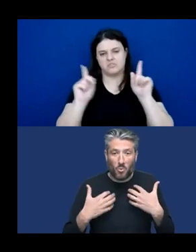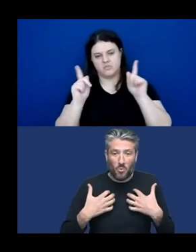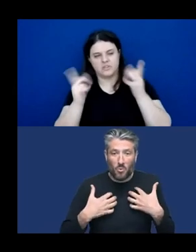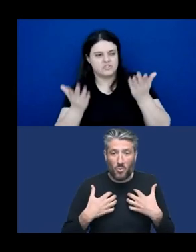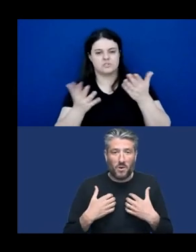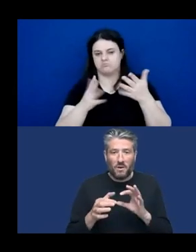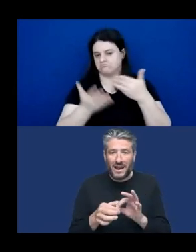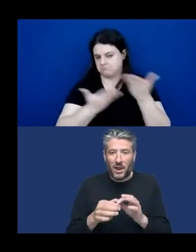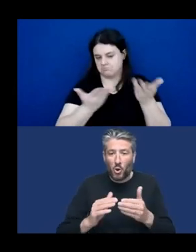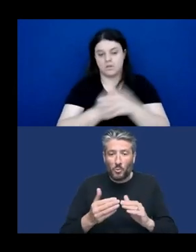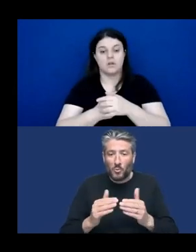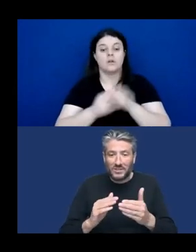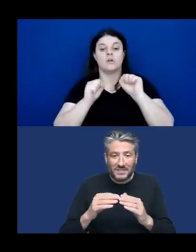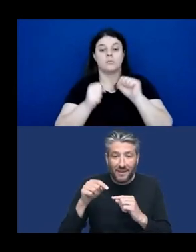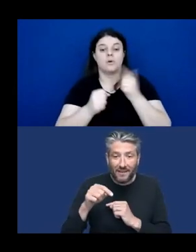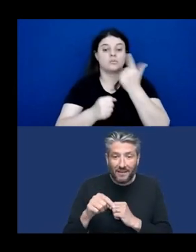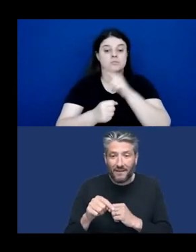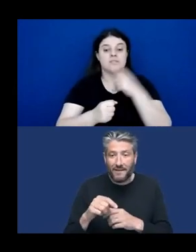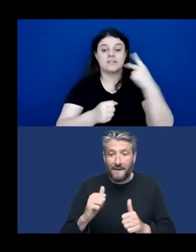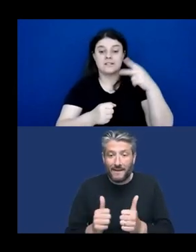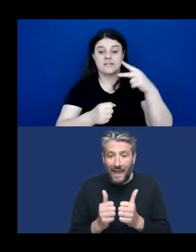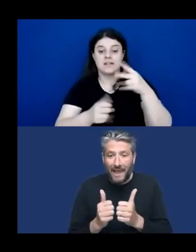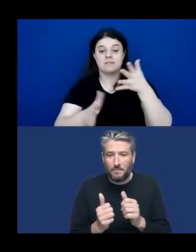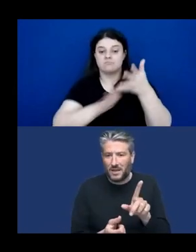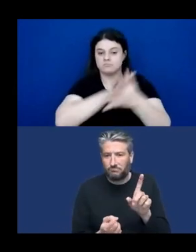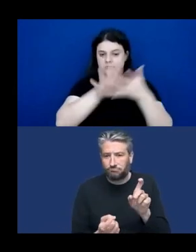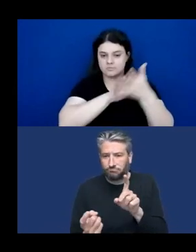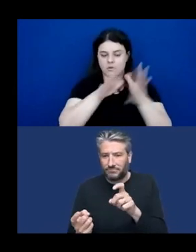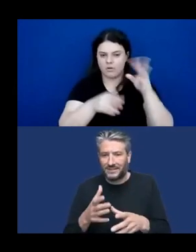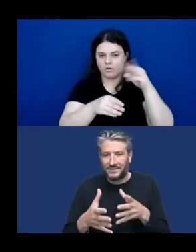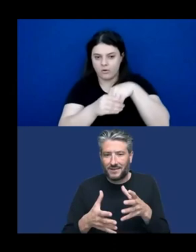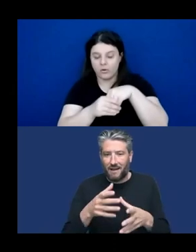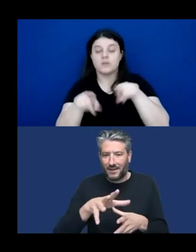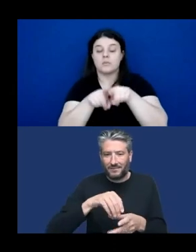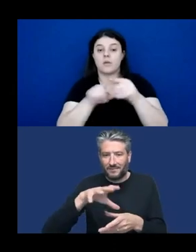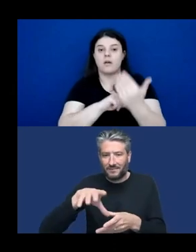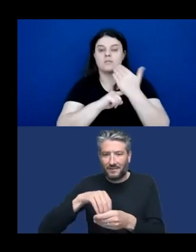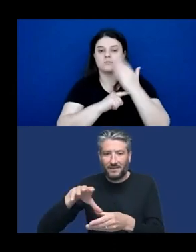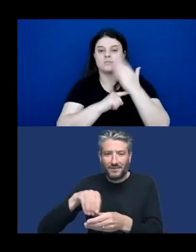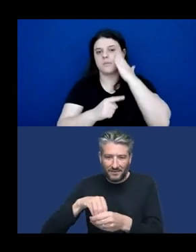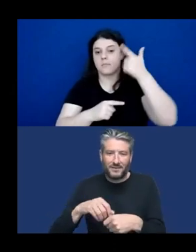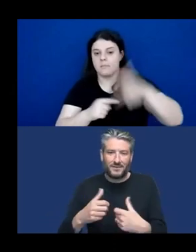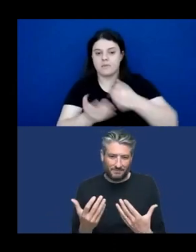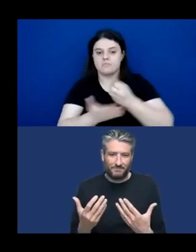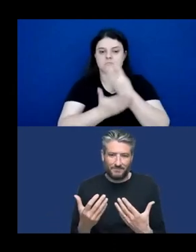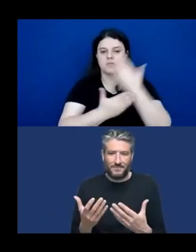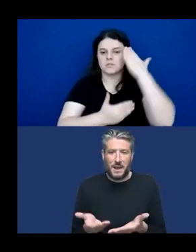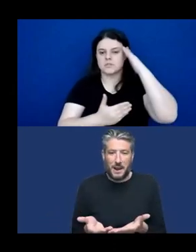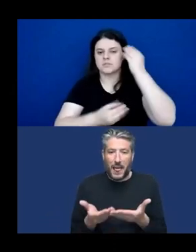both create better sign language corpora while also providing valuable resources to this typically underserved community.